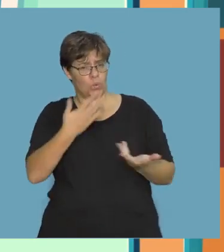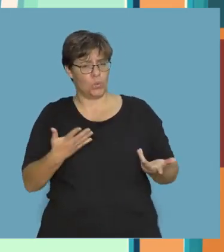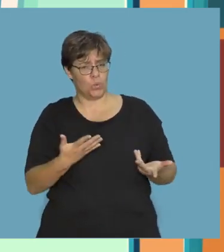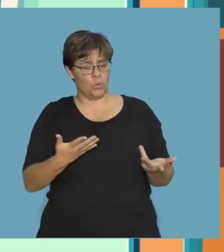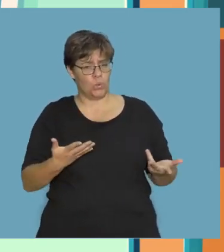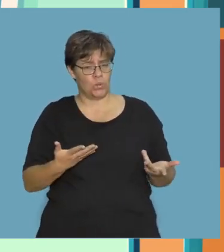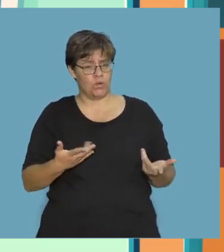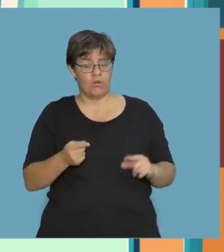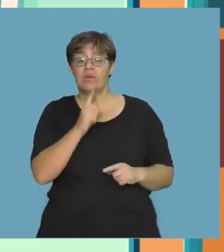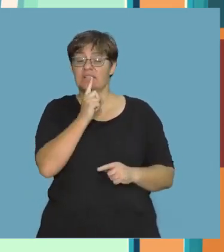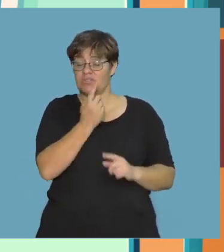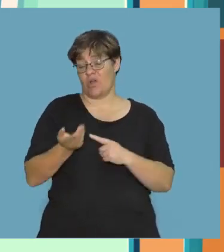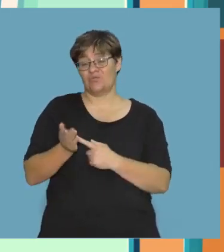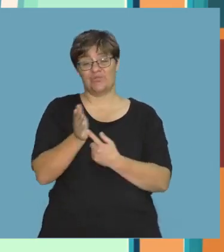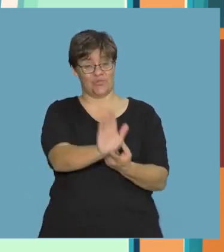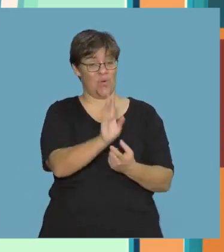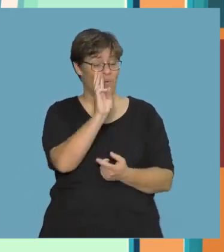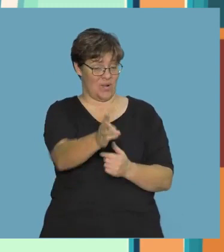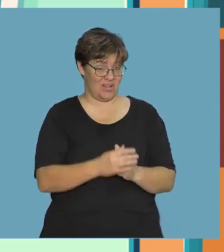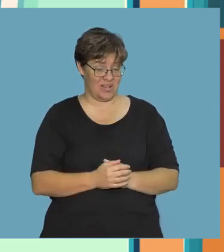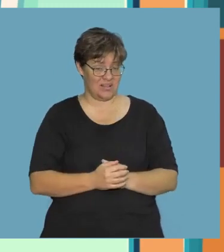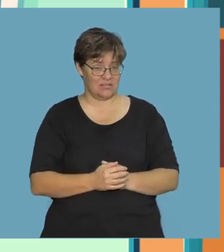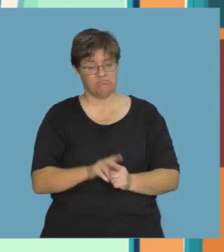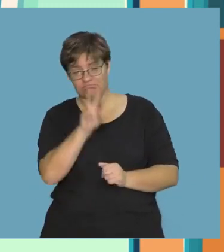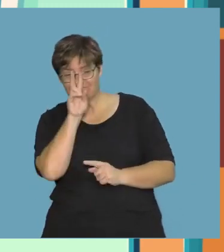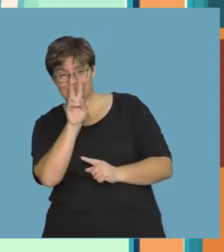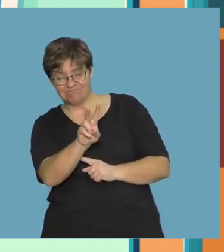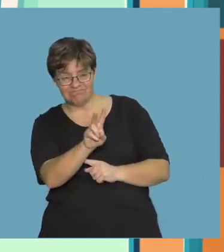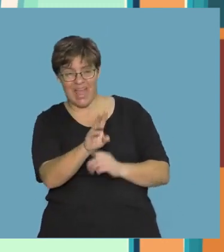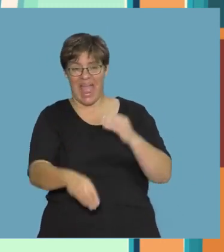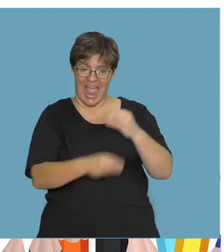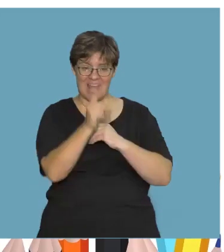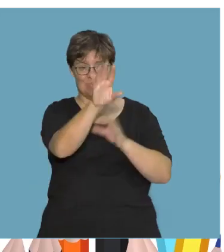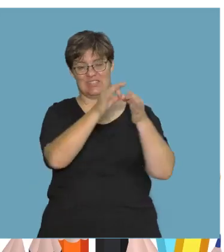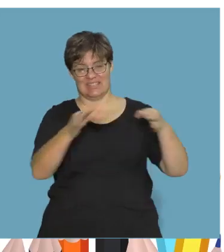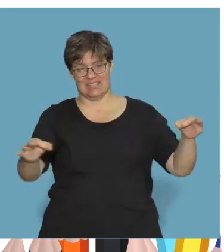Your teacher will show you. Watch and then add it to your sentence.